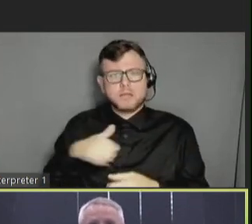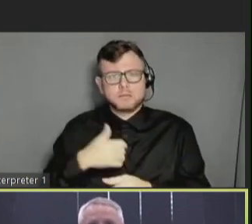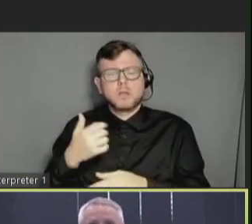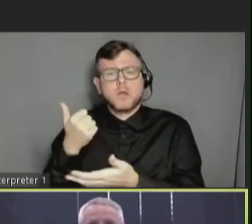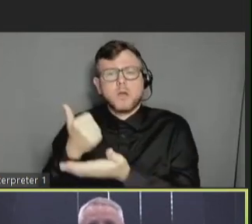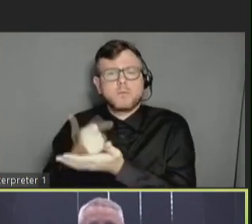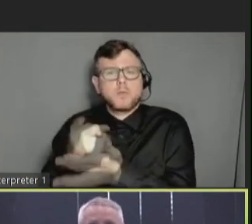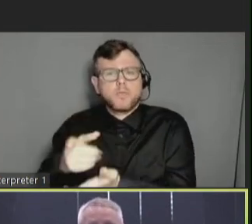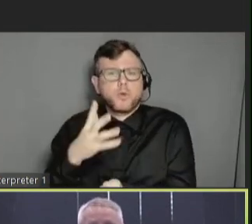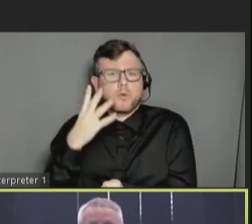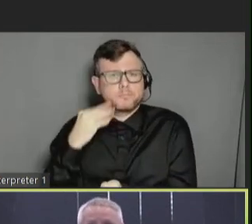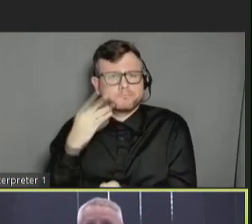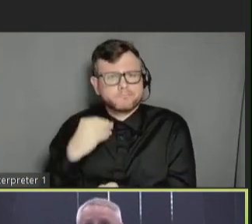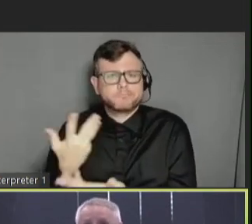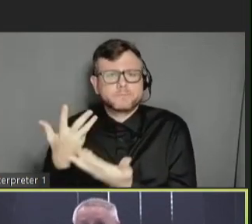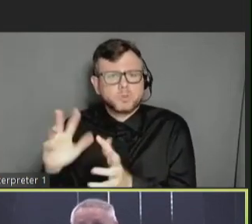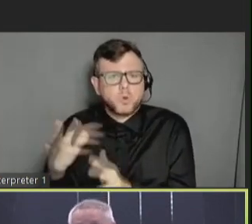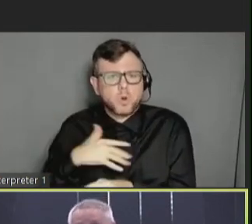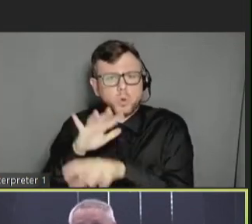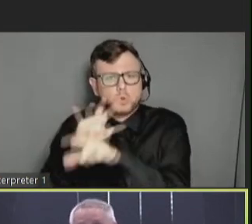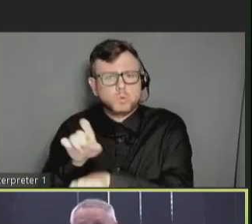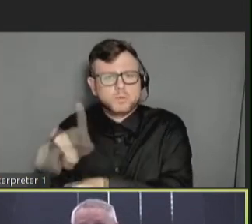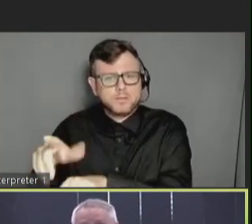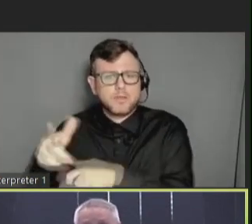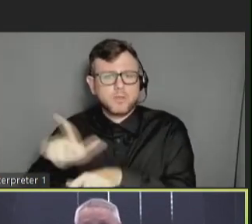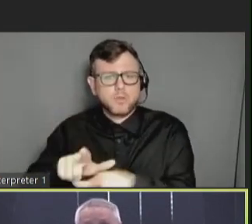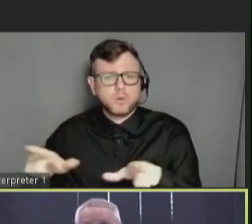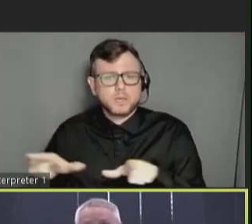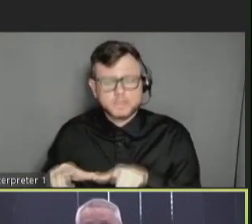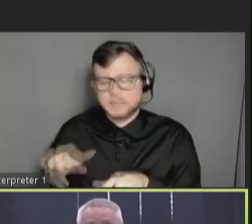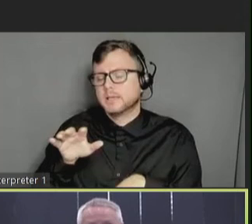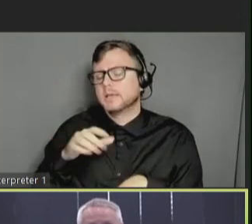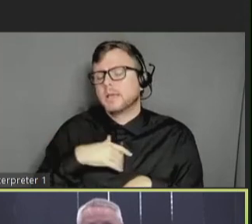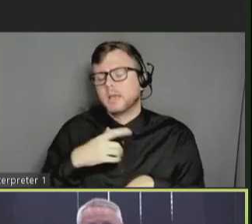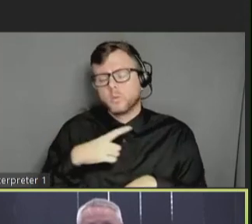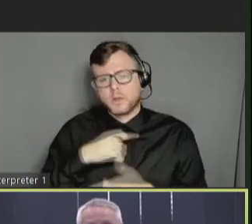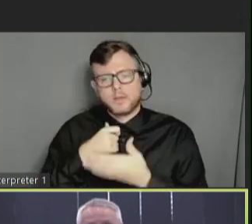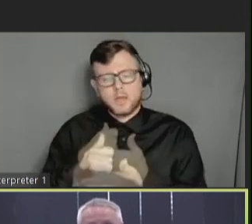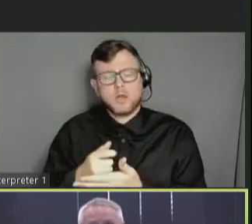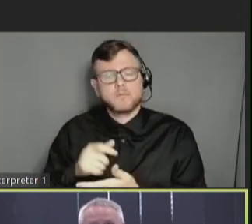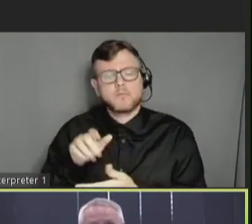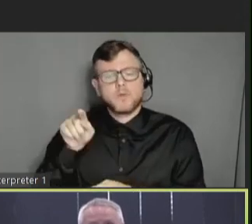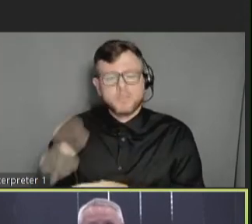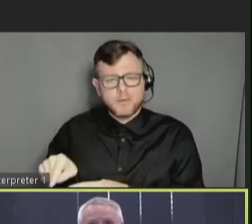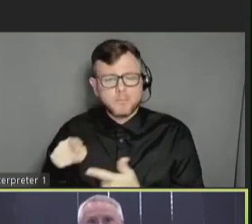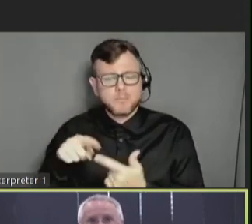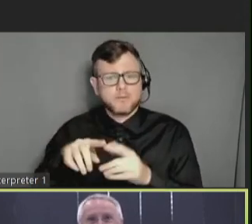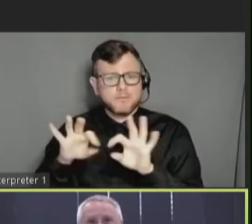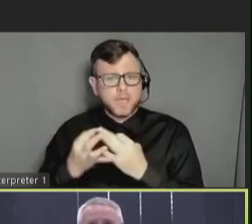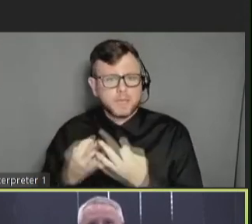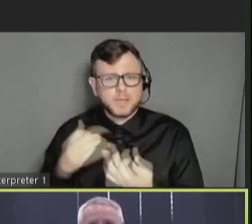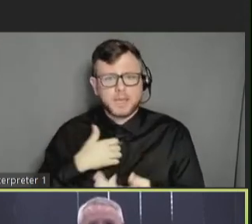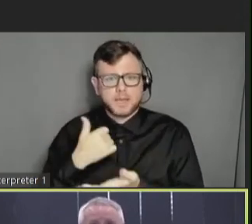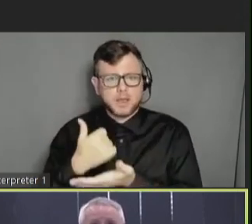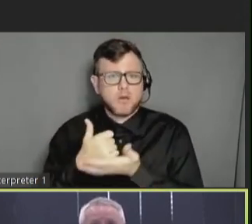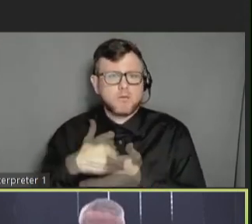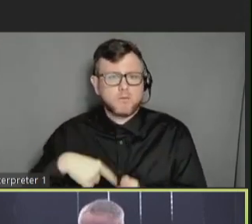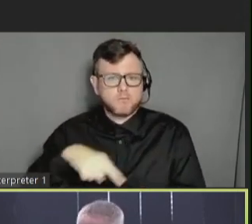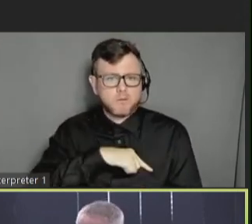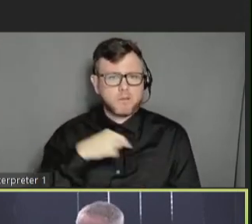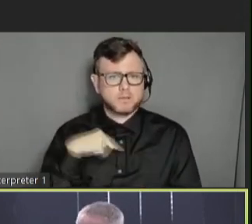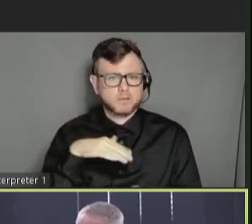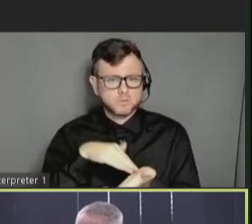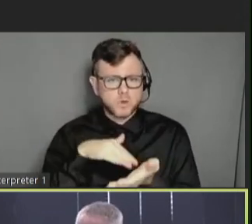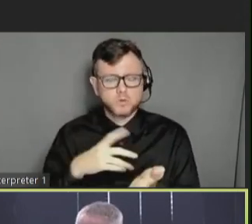piece for that population, for their families, and has really been helpful for us as providers also.